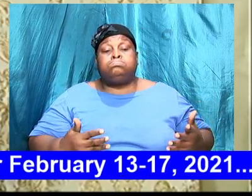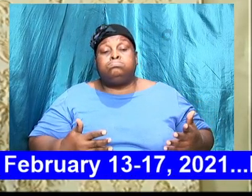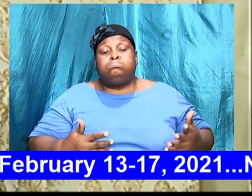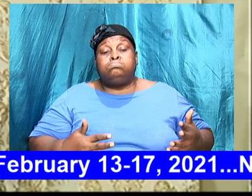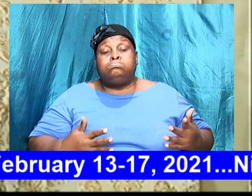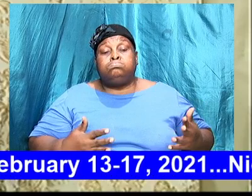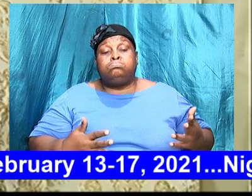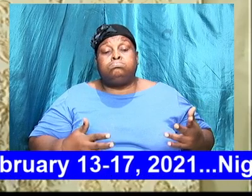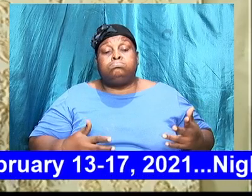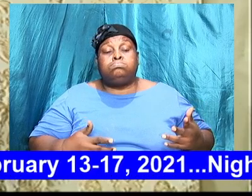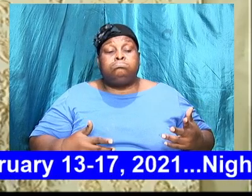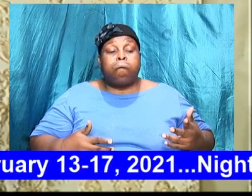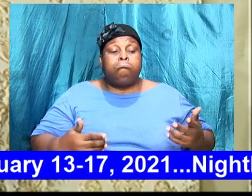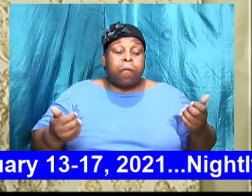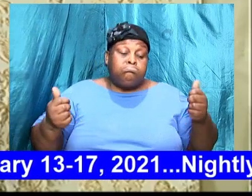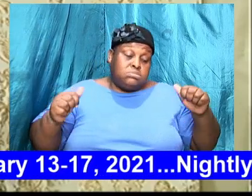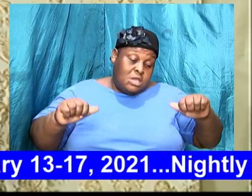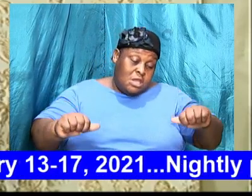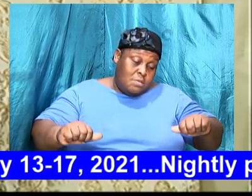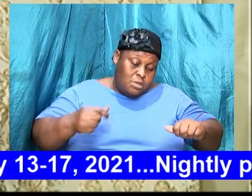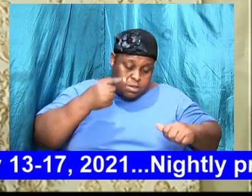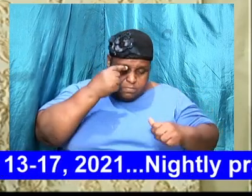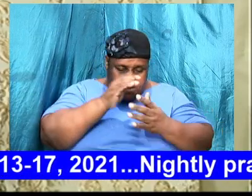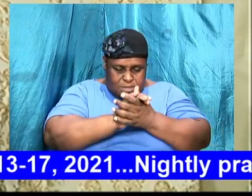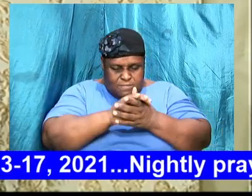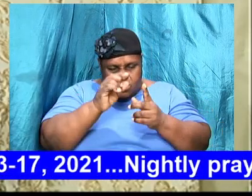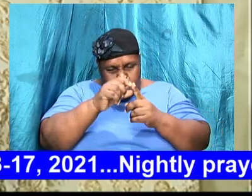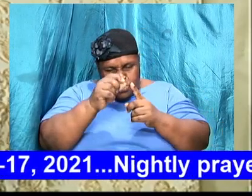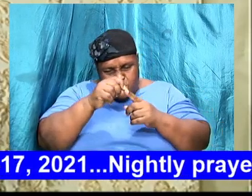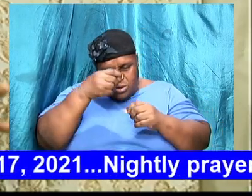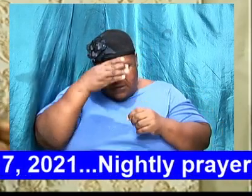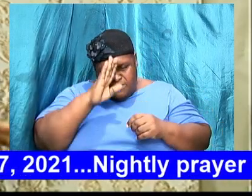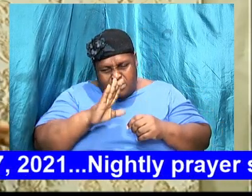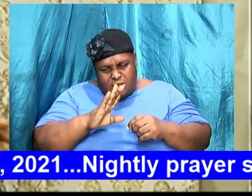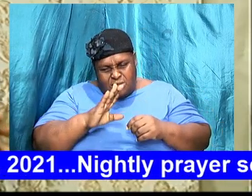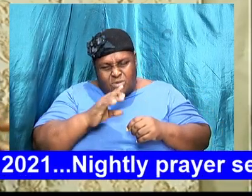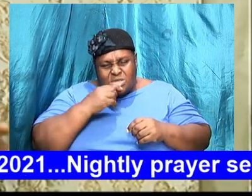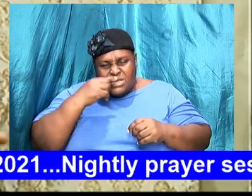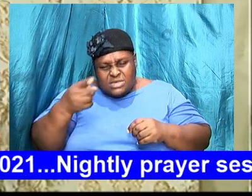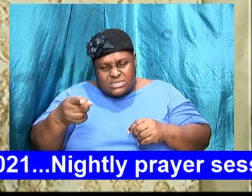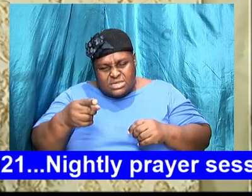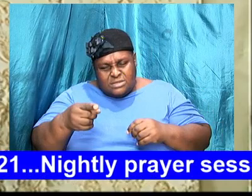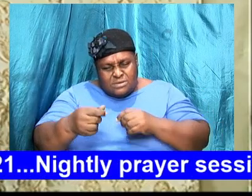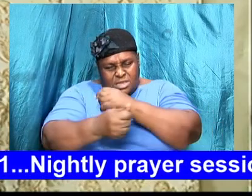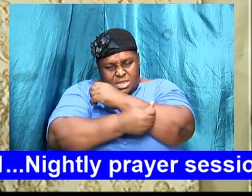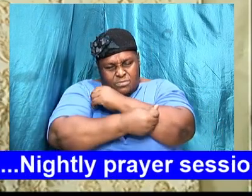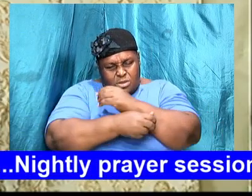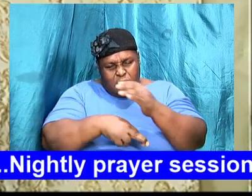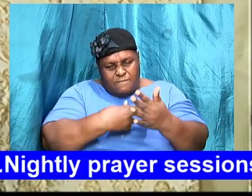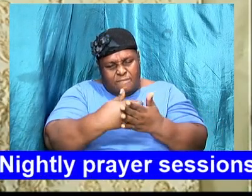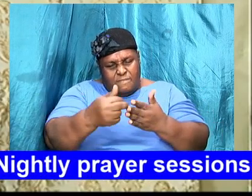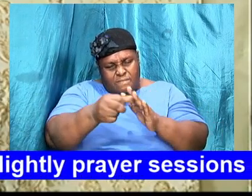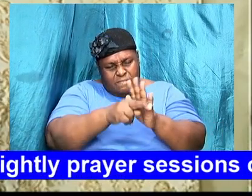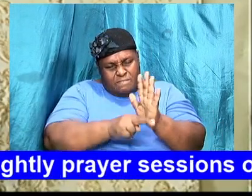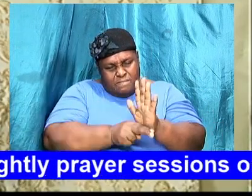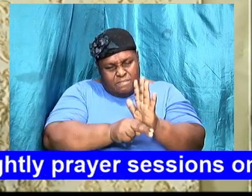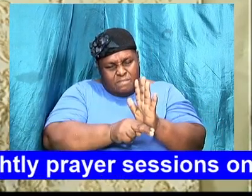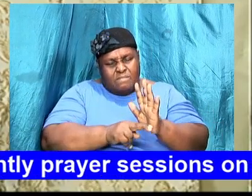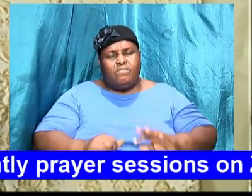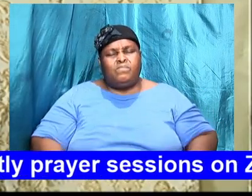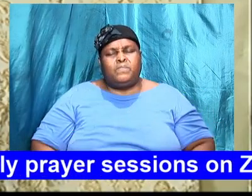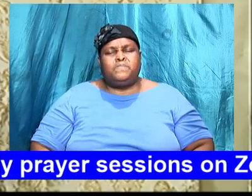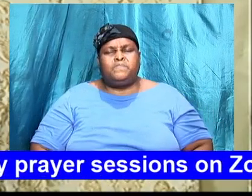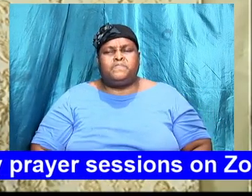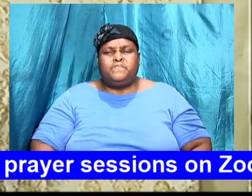so Abraham believed the word of God and it was counted unto him for righteousness the Bible in Hebrews 11